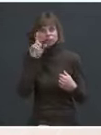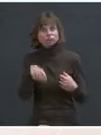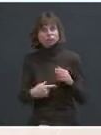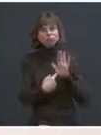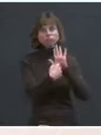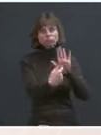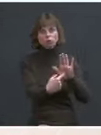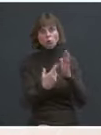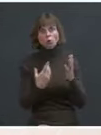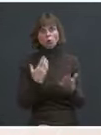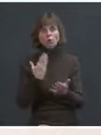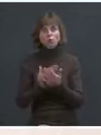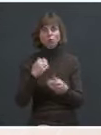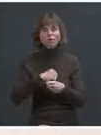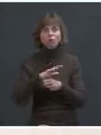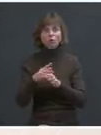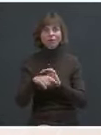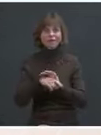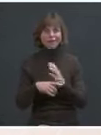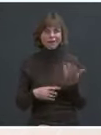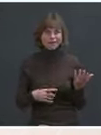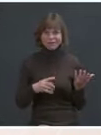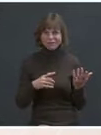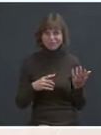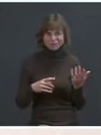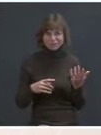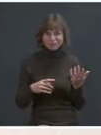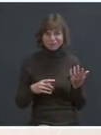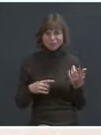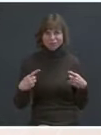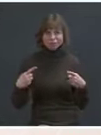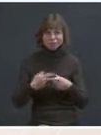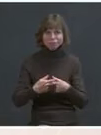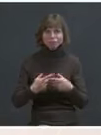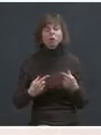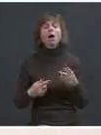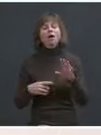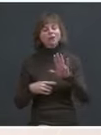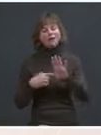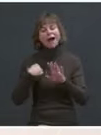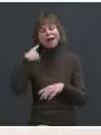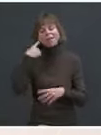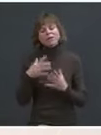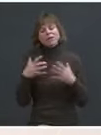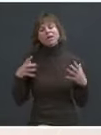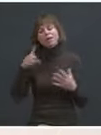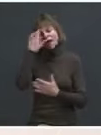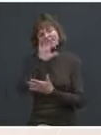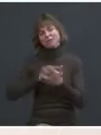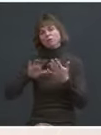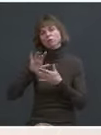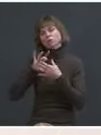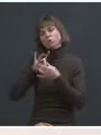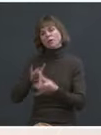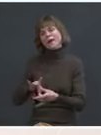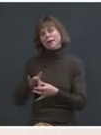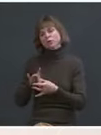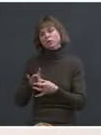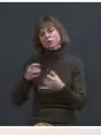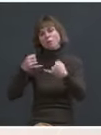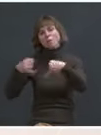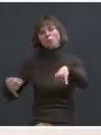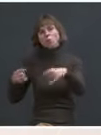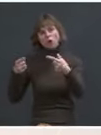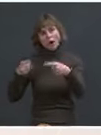Well, I think there's been a lot of confusion about what's been happening at the border as it relates to people who are coming